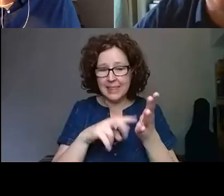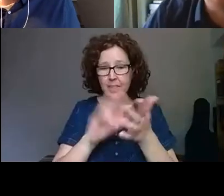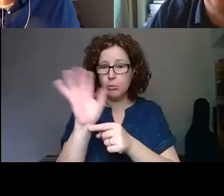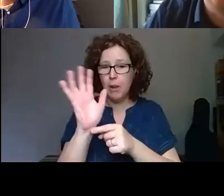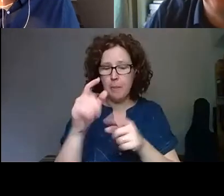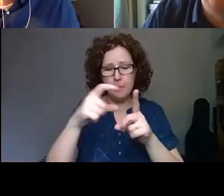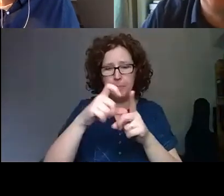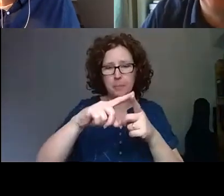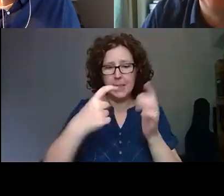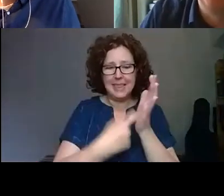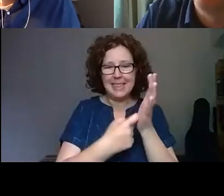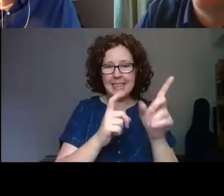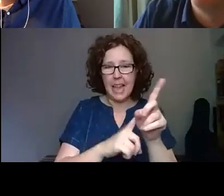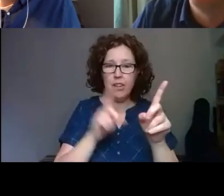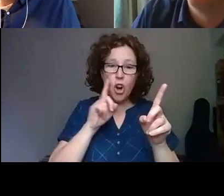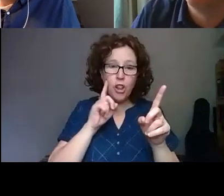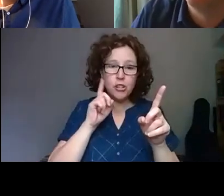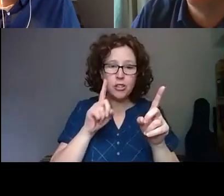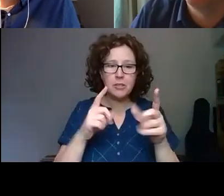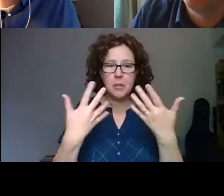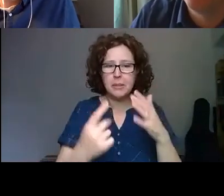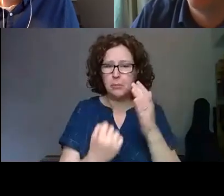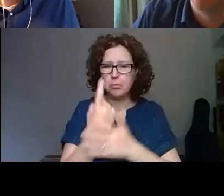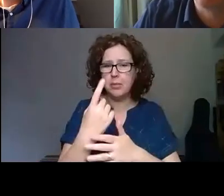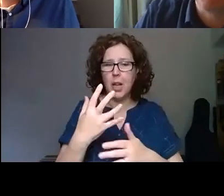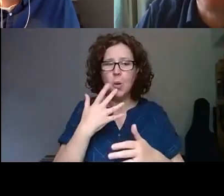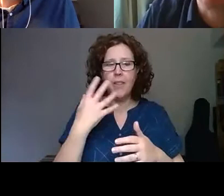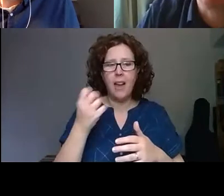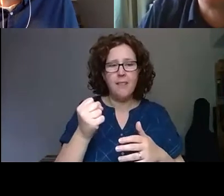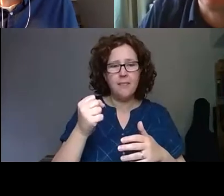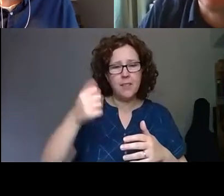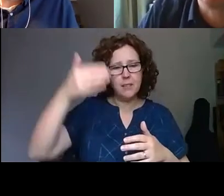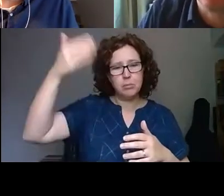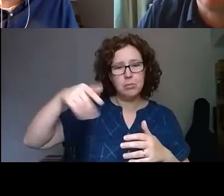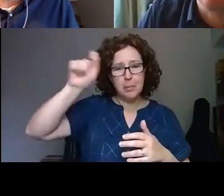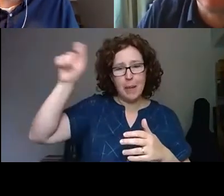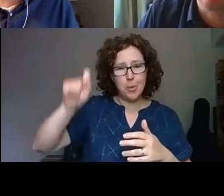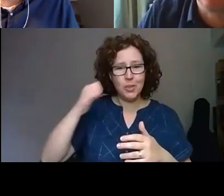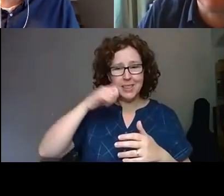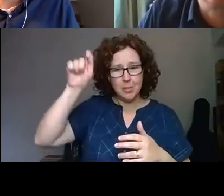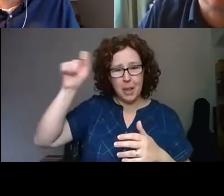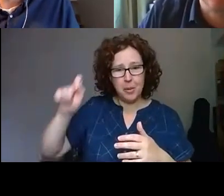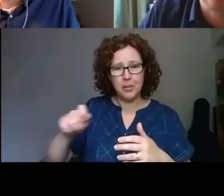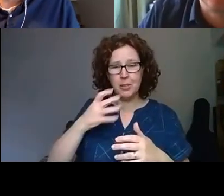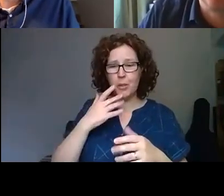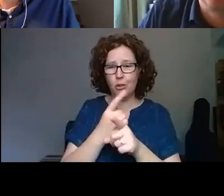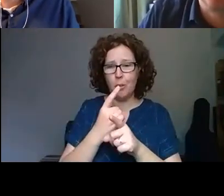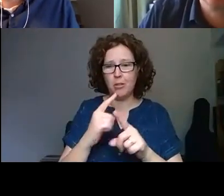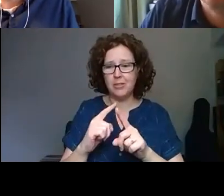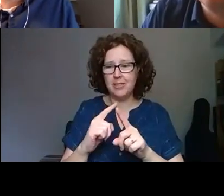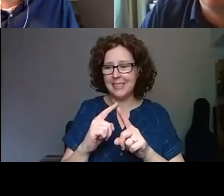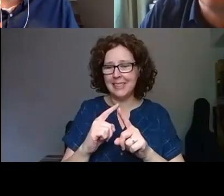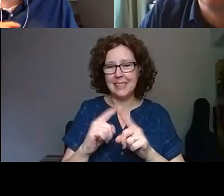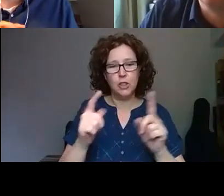there's an episode from Dairy Girls with a very famous blackboard, which talks about the differences between both communities in Northern Ireland.